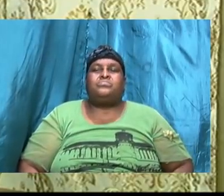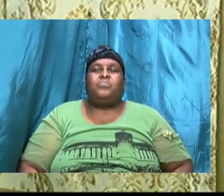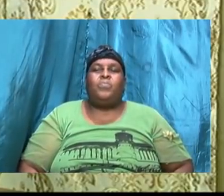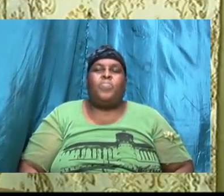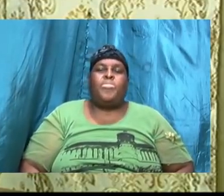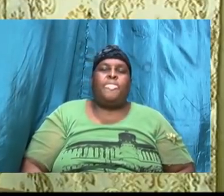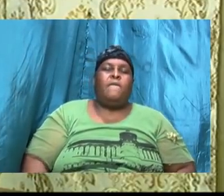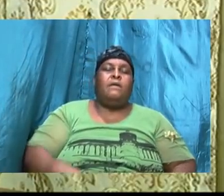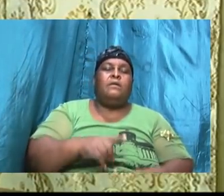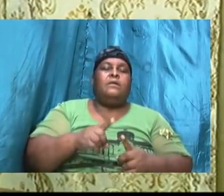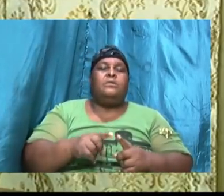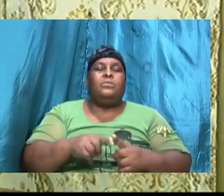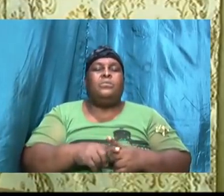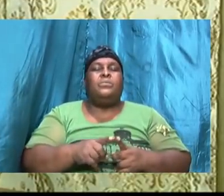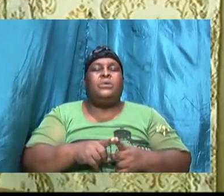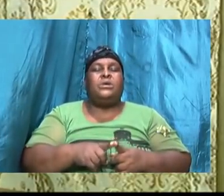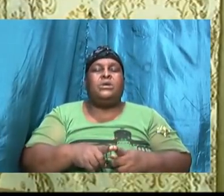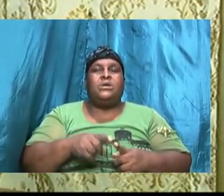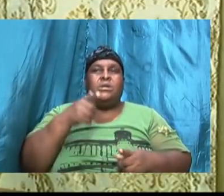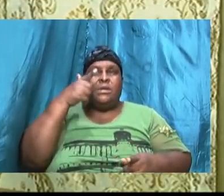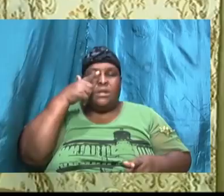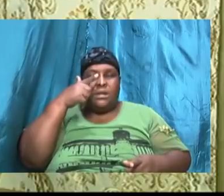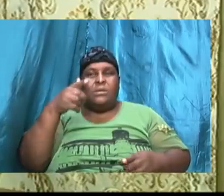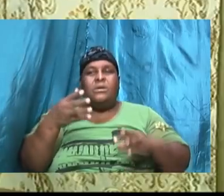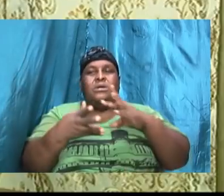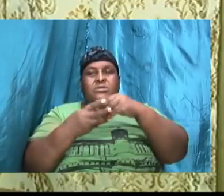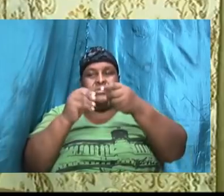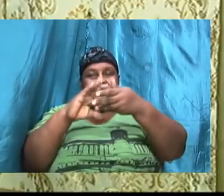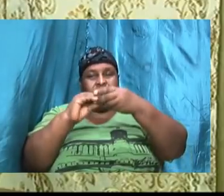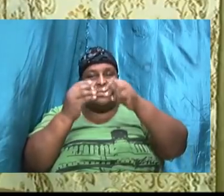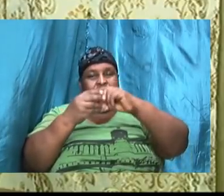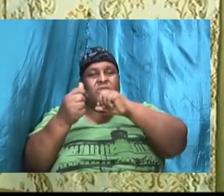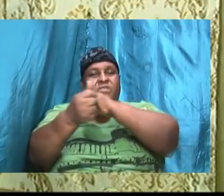so when we look at the story of Abraham the story that we